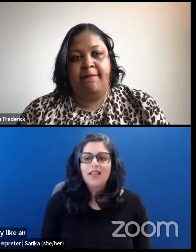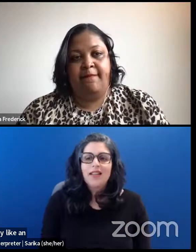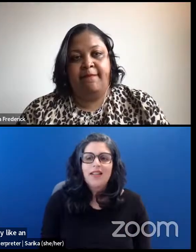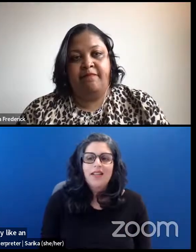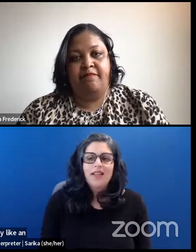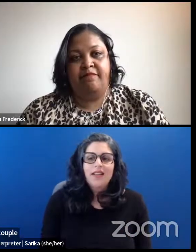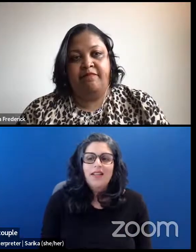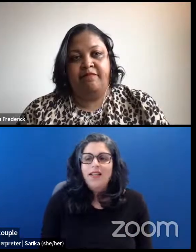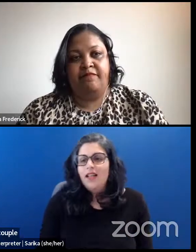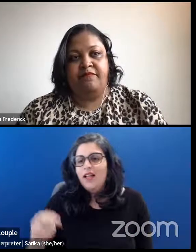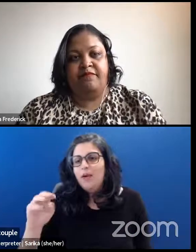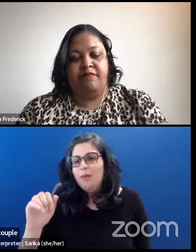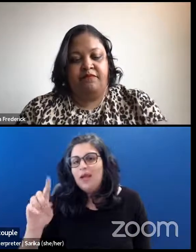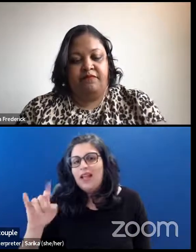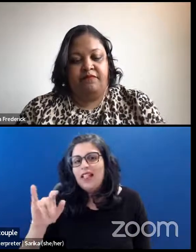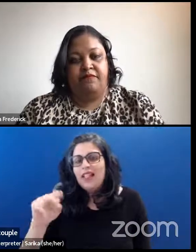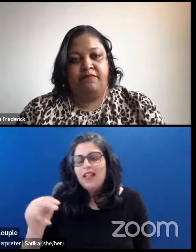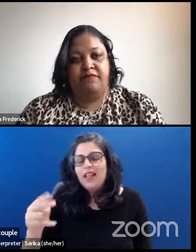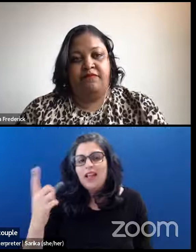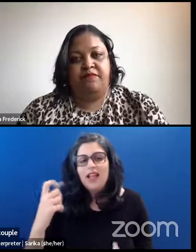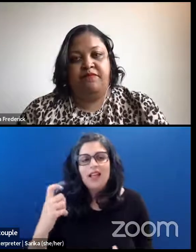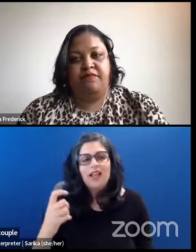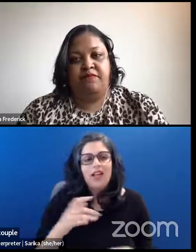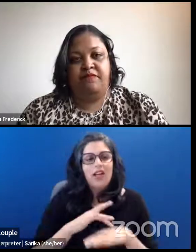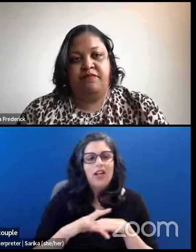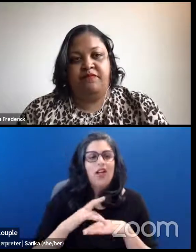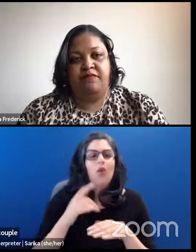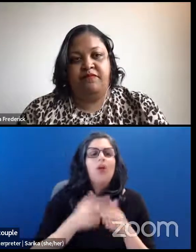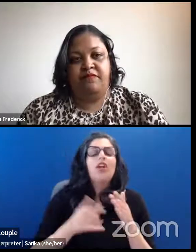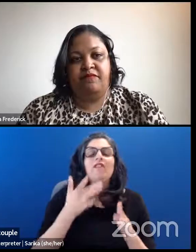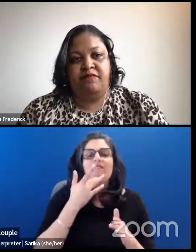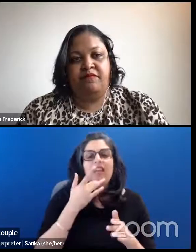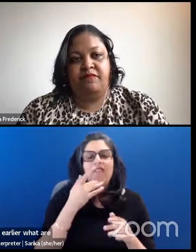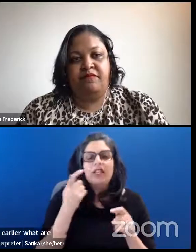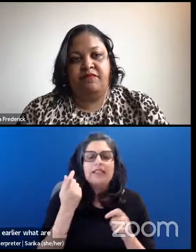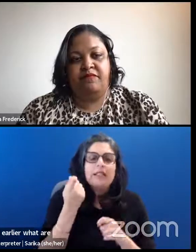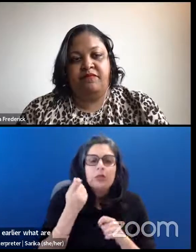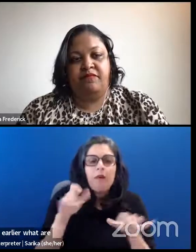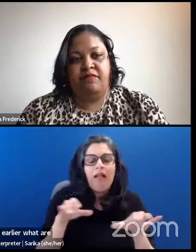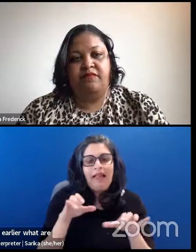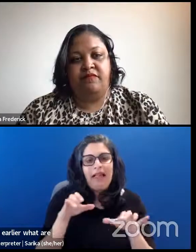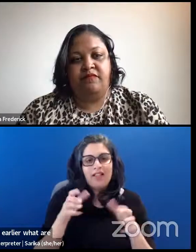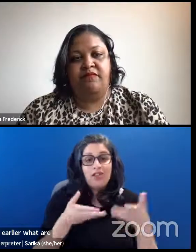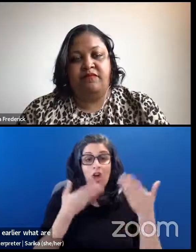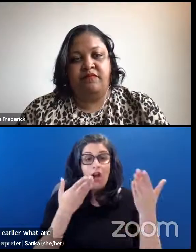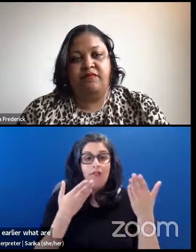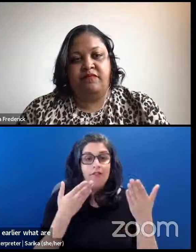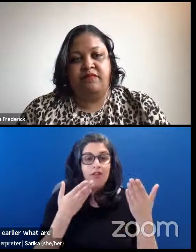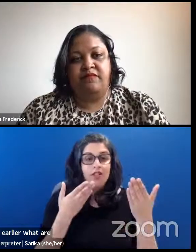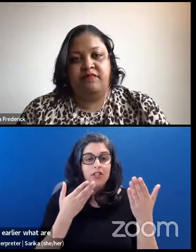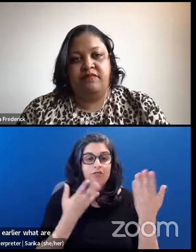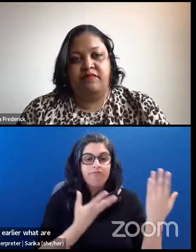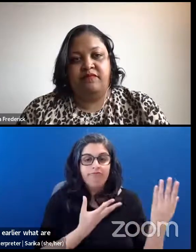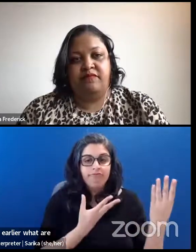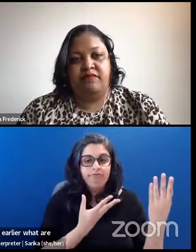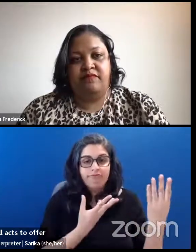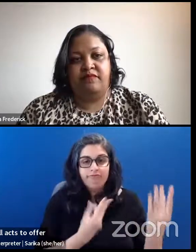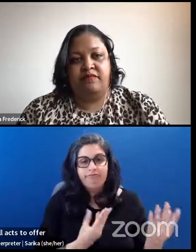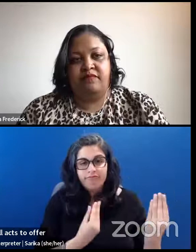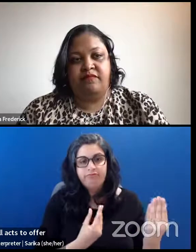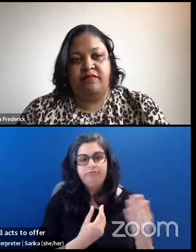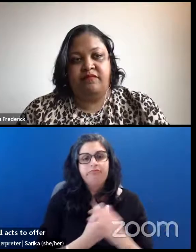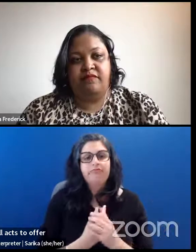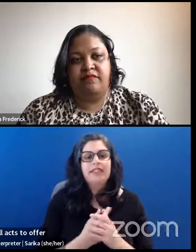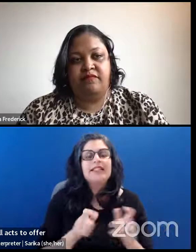Madeline asked earlier, what are some of your favorite small acts to offer compassionately to somebody else? And she was asking specifically about